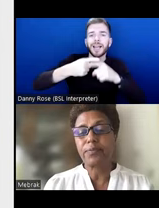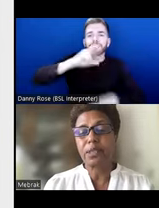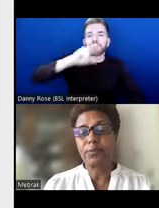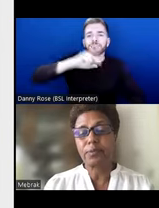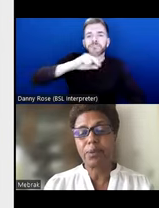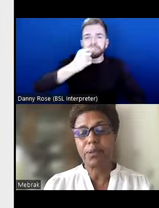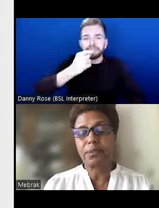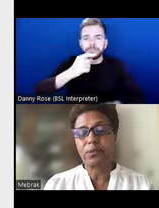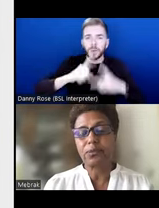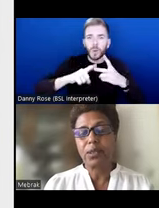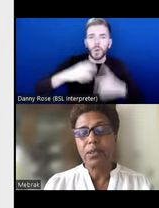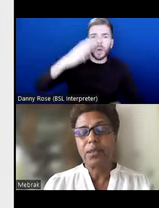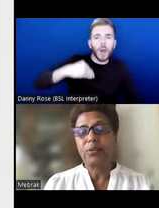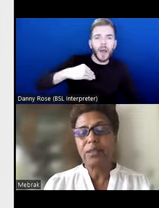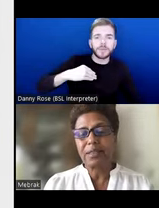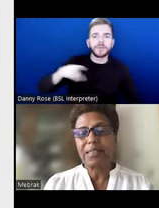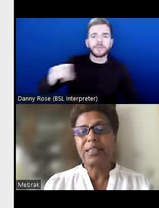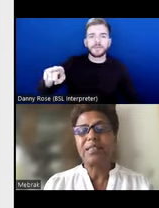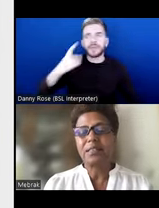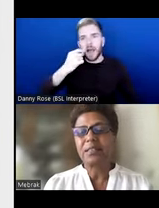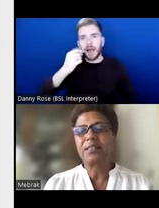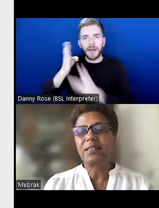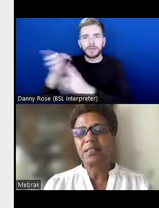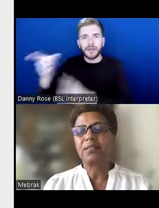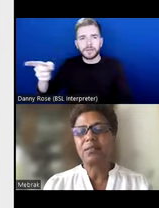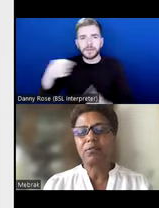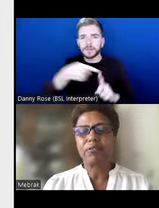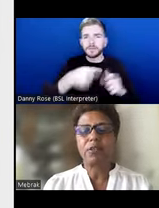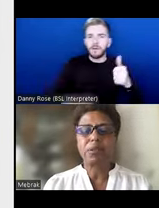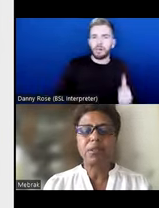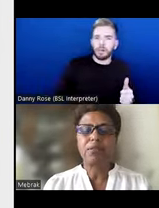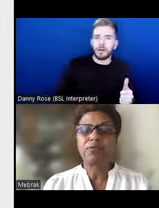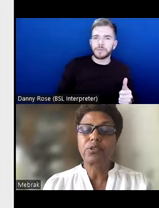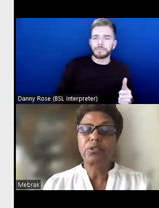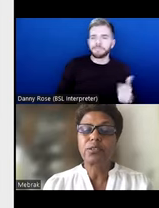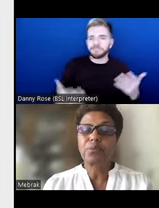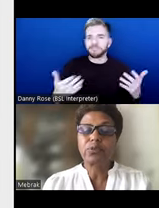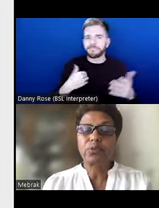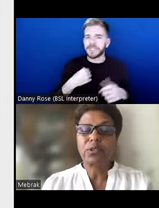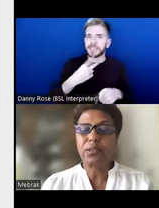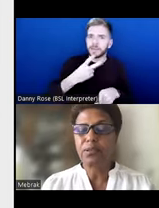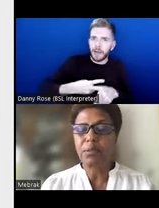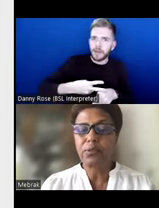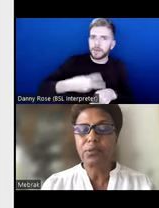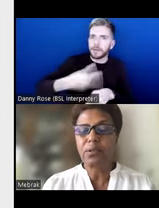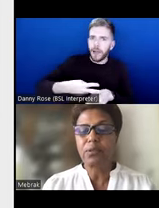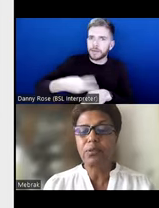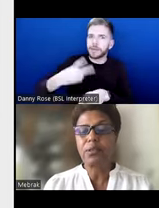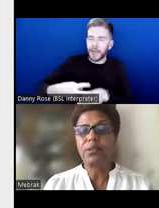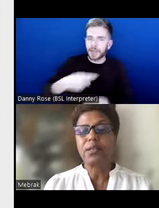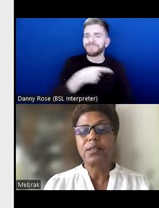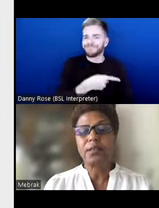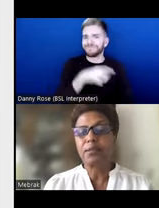counterparts. again and again, that is confirmed. And unfortunately, most of the ethnic minority